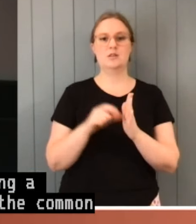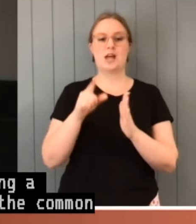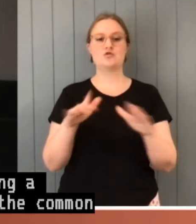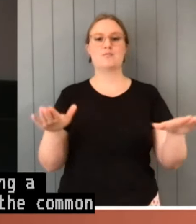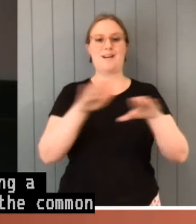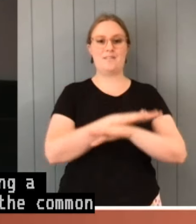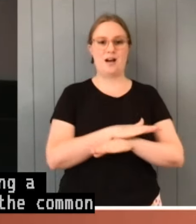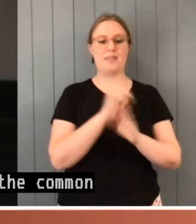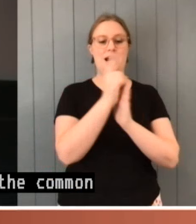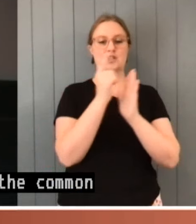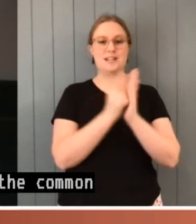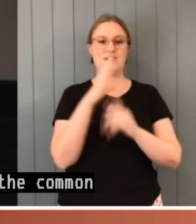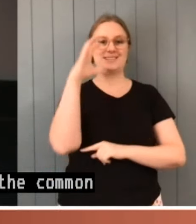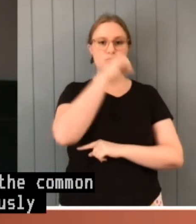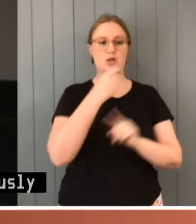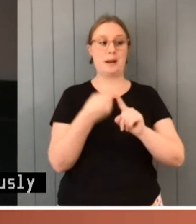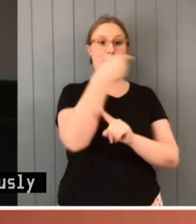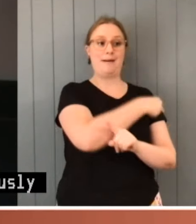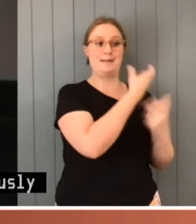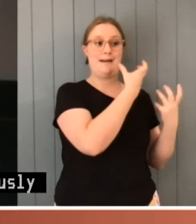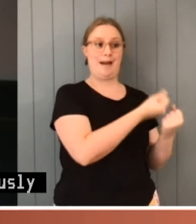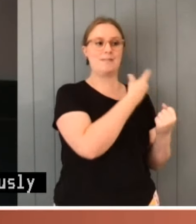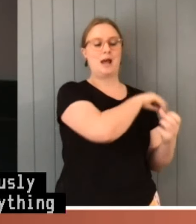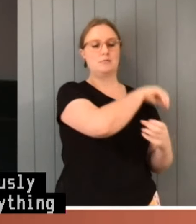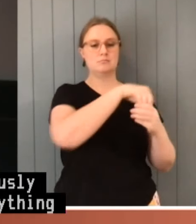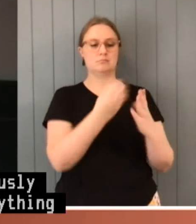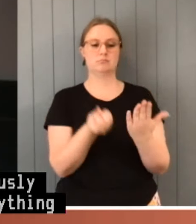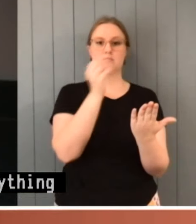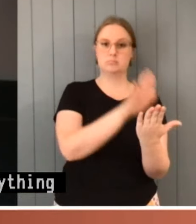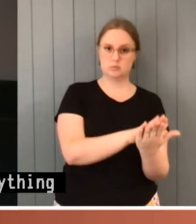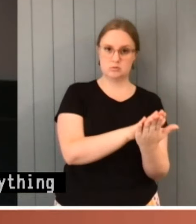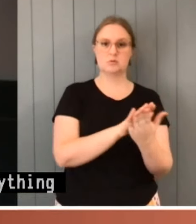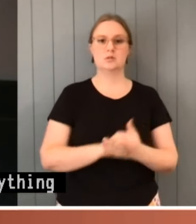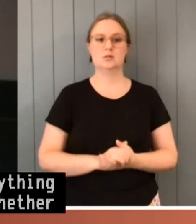It validated everything that could be validated. Whether it did so validly may be debatable.